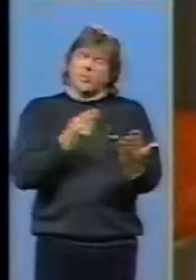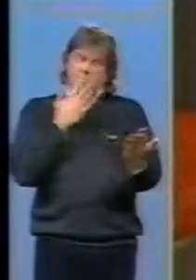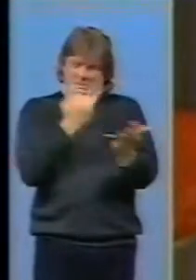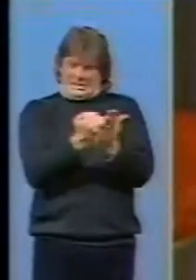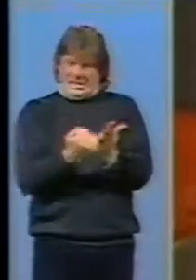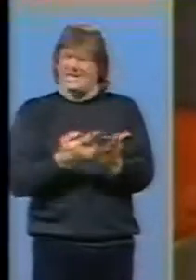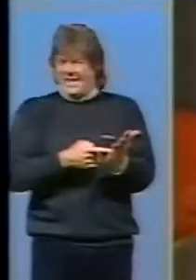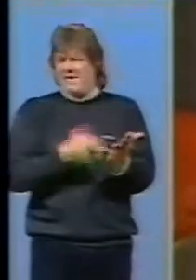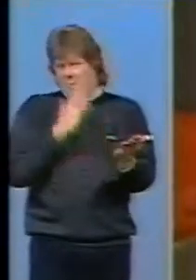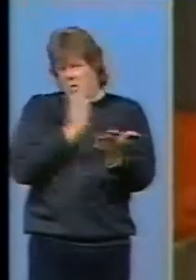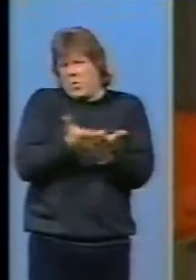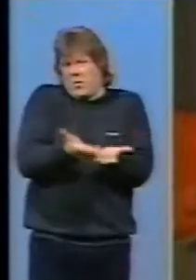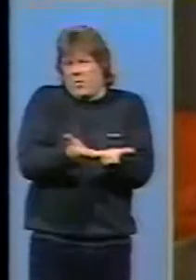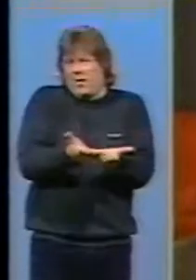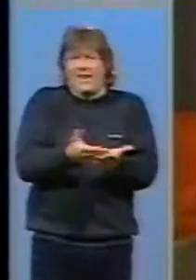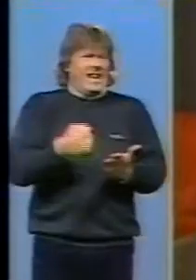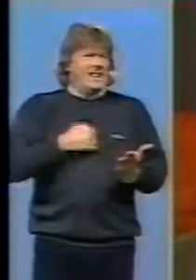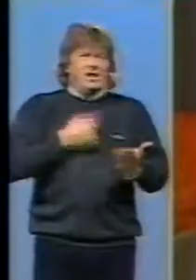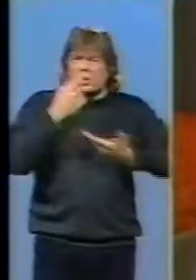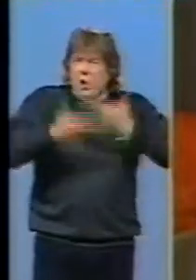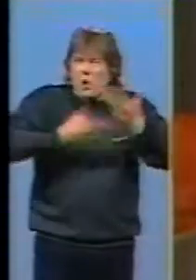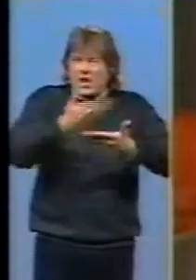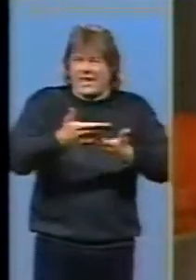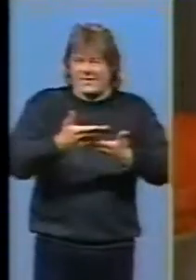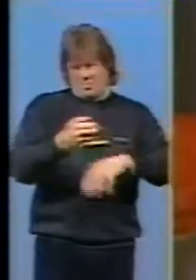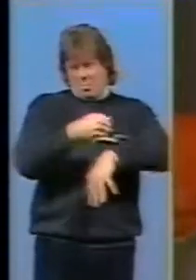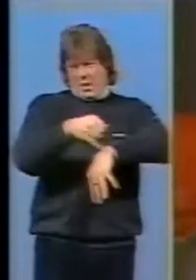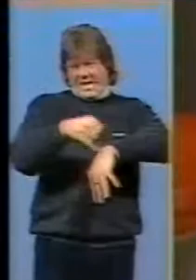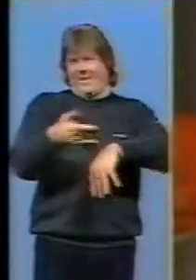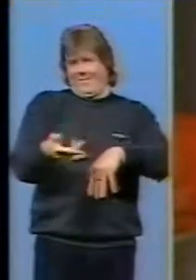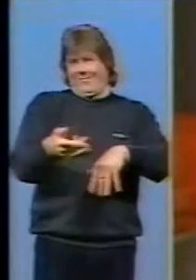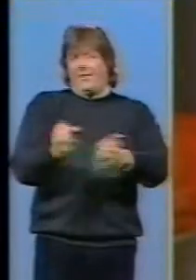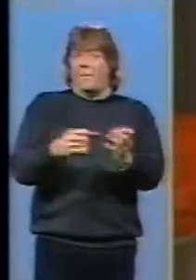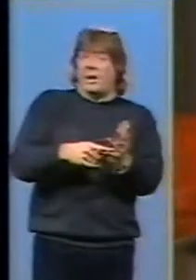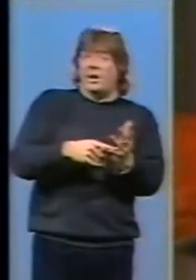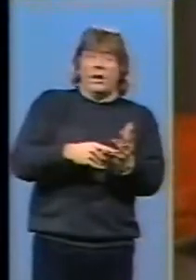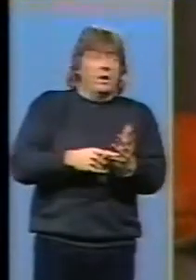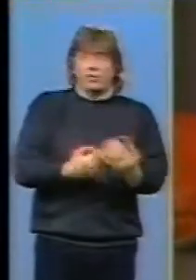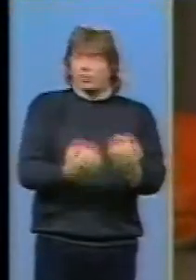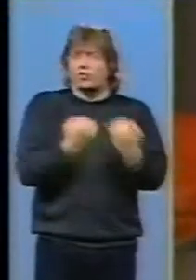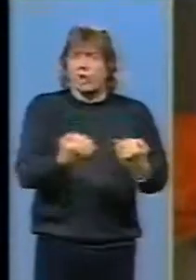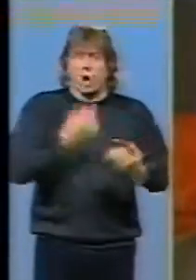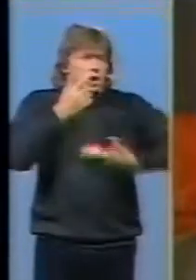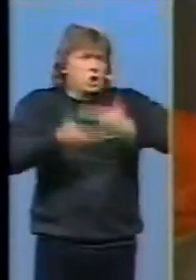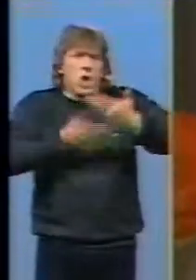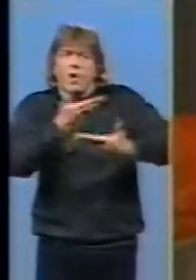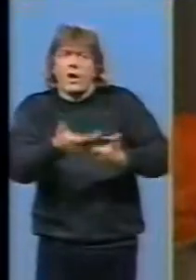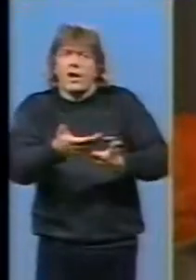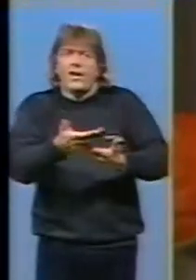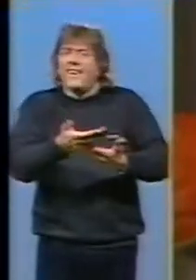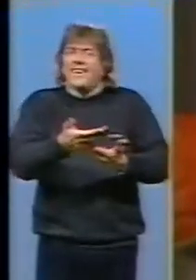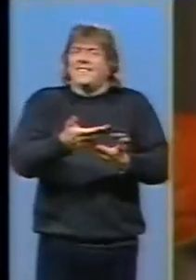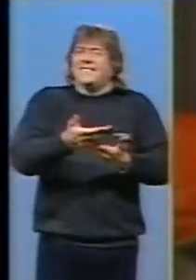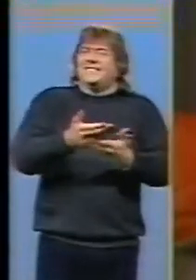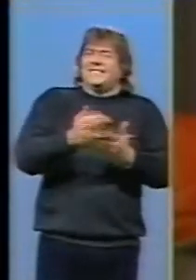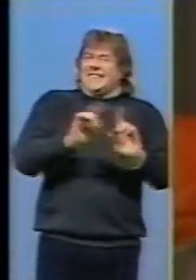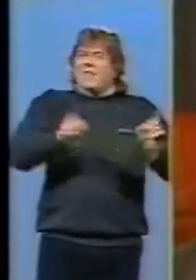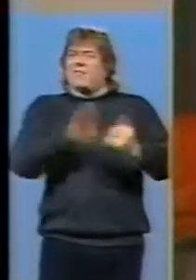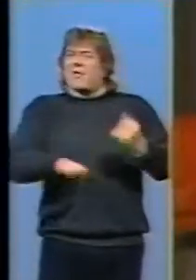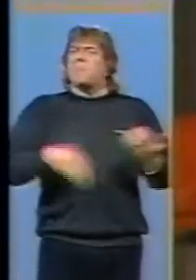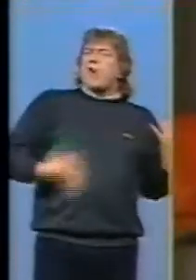mistakes and the plot is pretty shallow but if you had a deep plot you wouldn't have it like a rock and roll gig